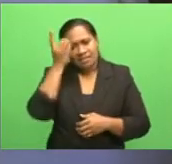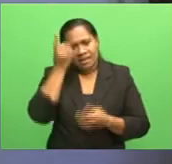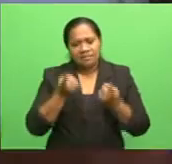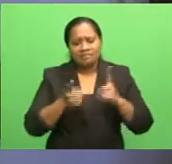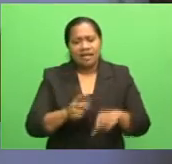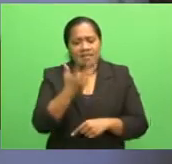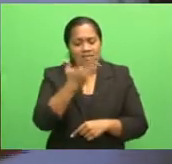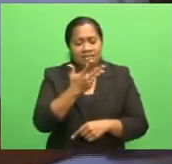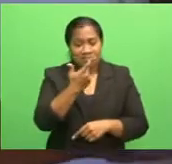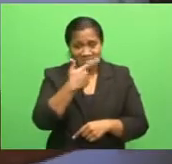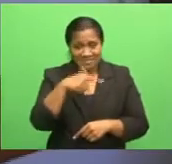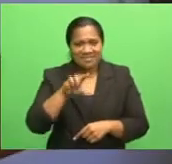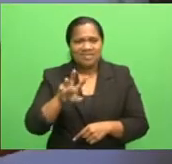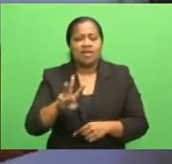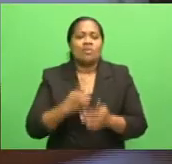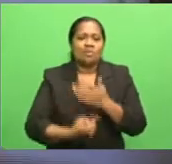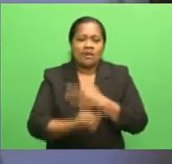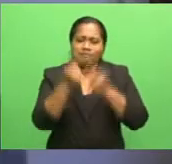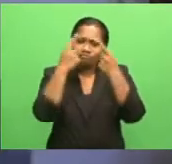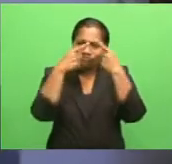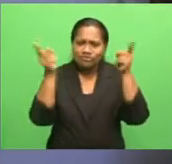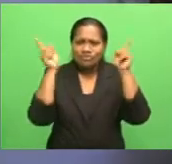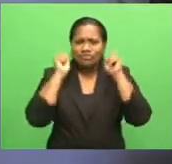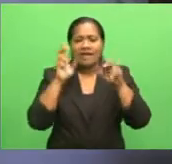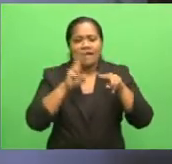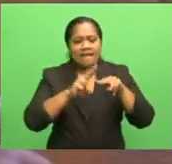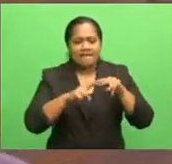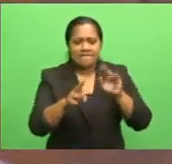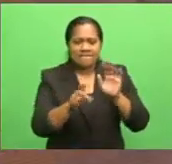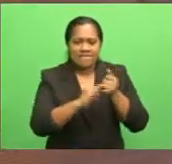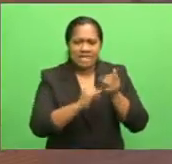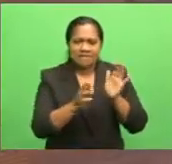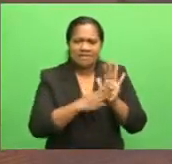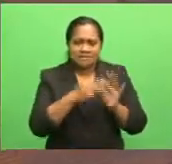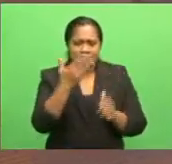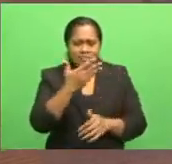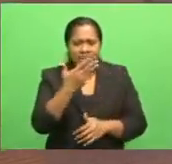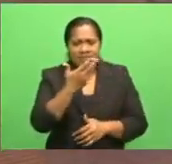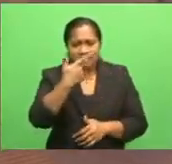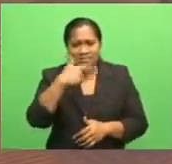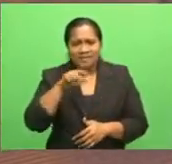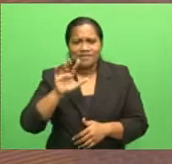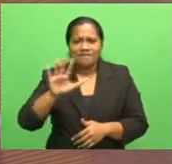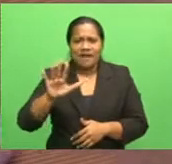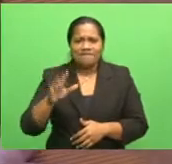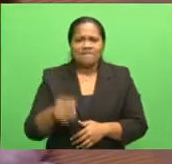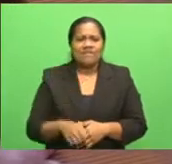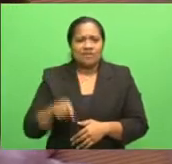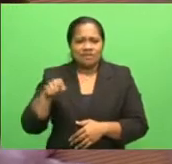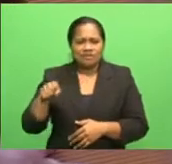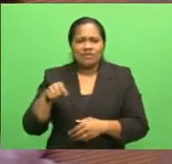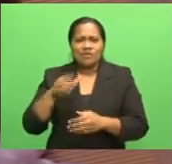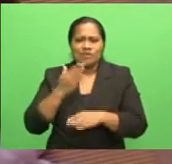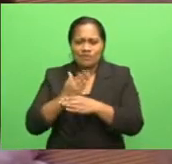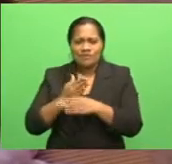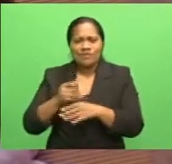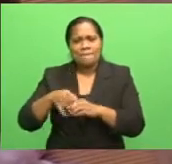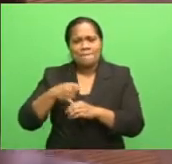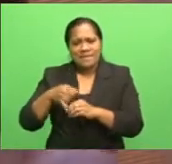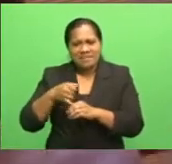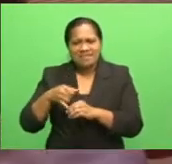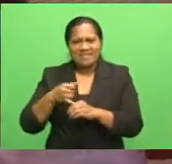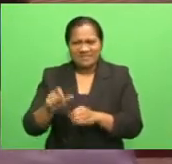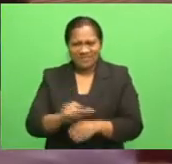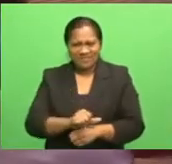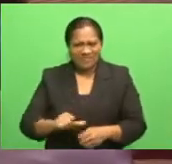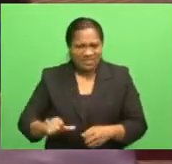but went on to graduate from FSM in 1975, having a career in medicine, surgery and orthopedics in the